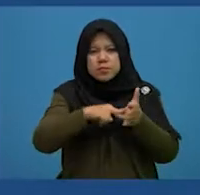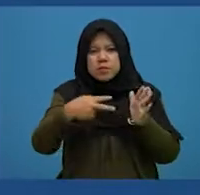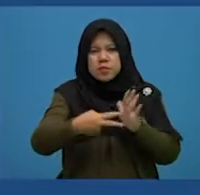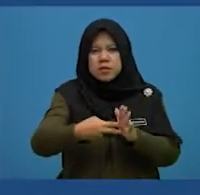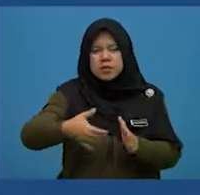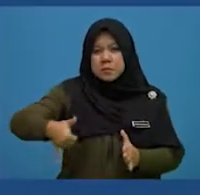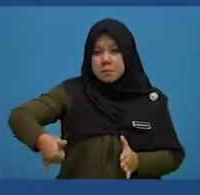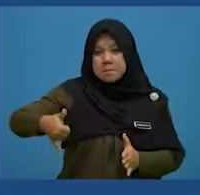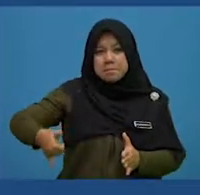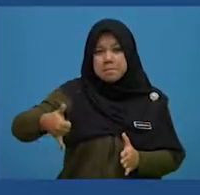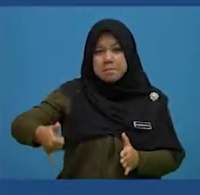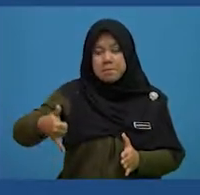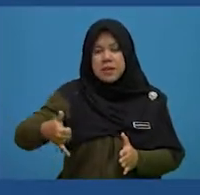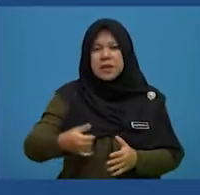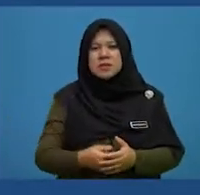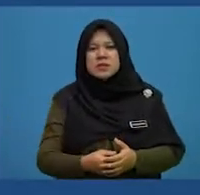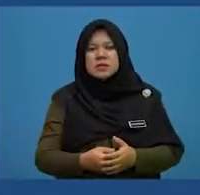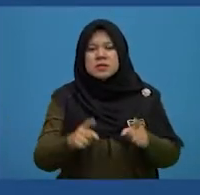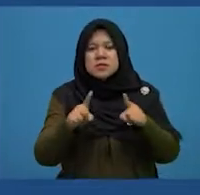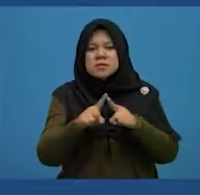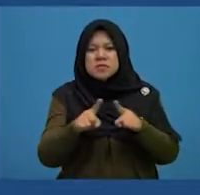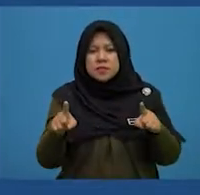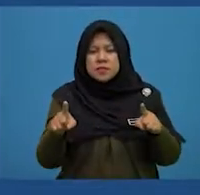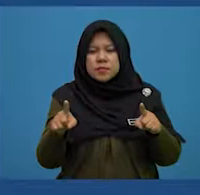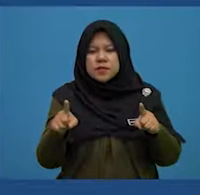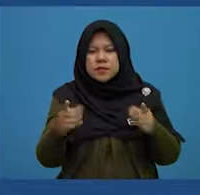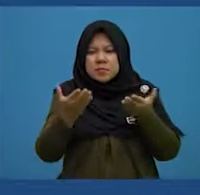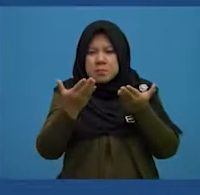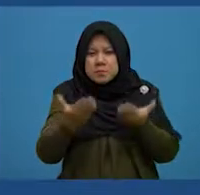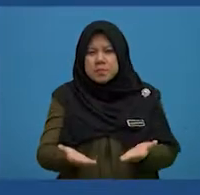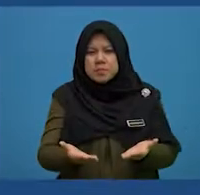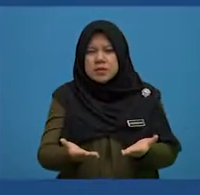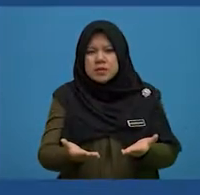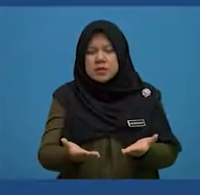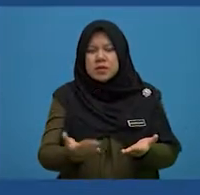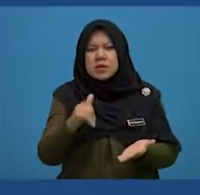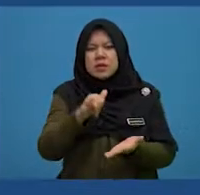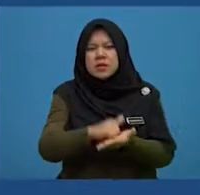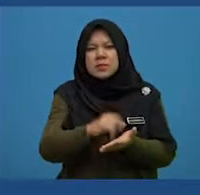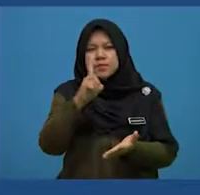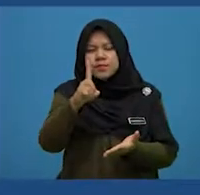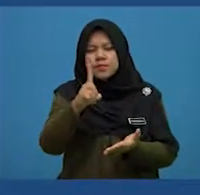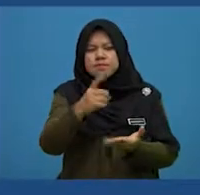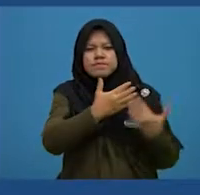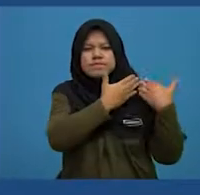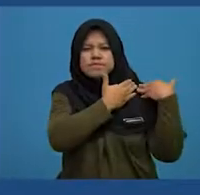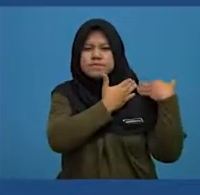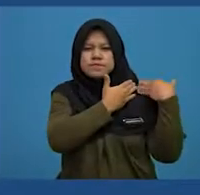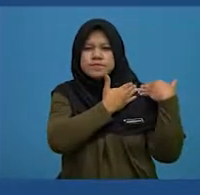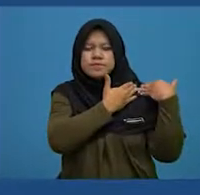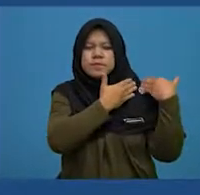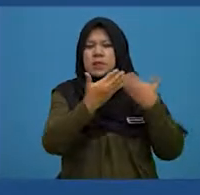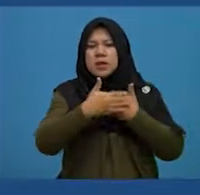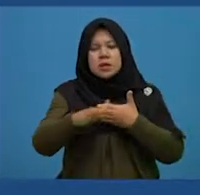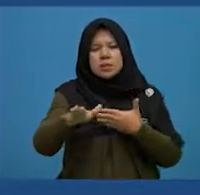meaning of a luggage or a bag, but rather a burden that one has